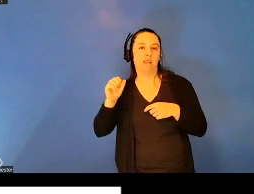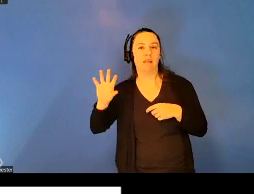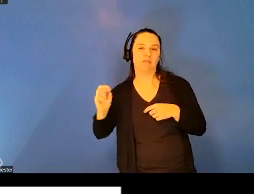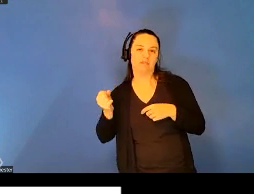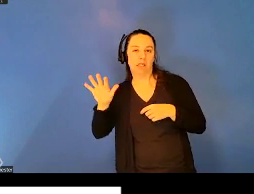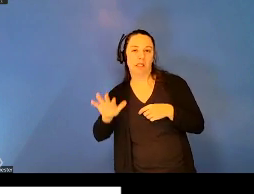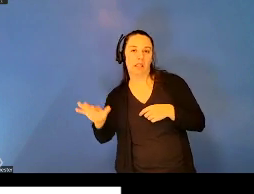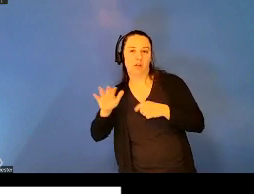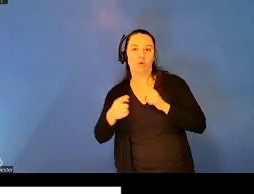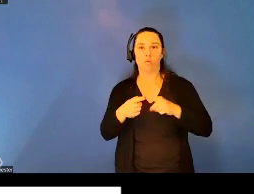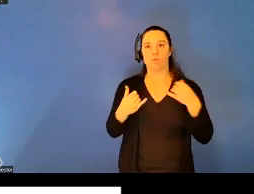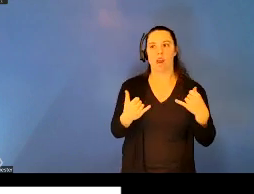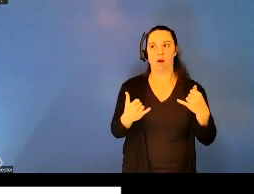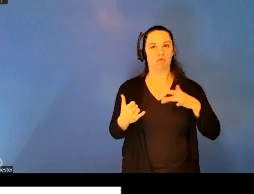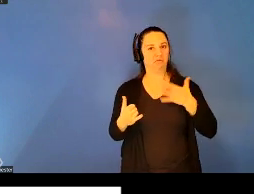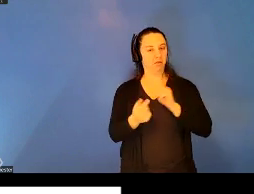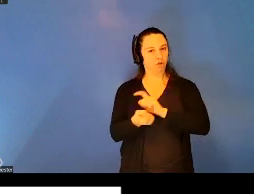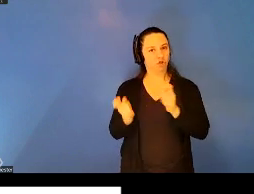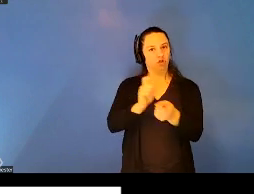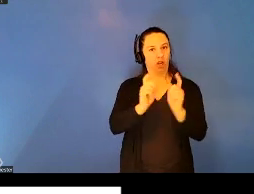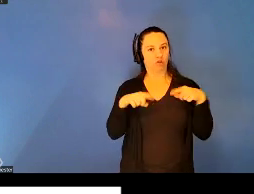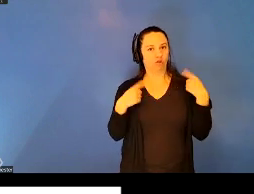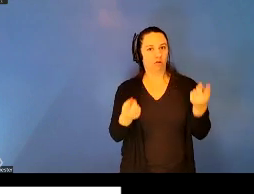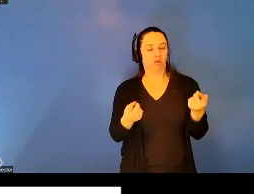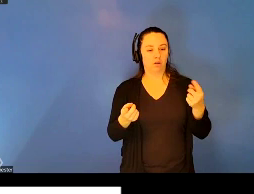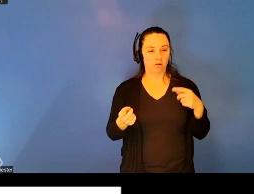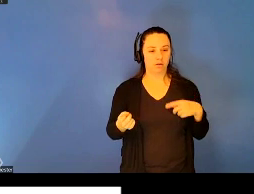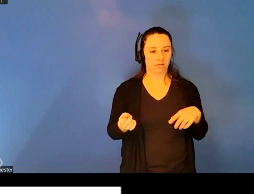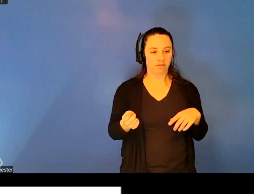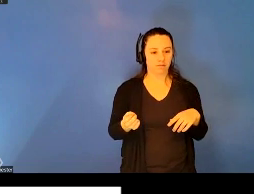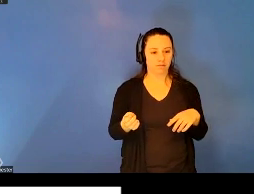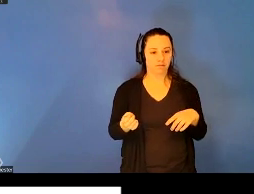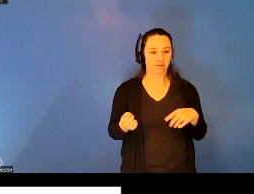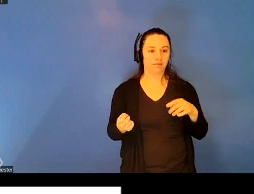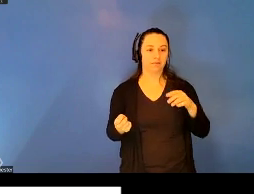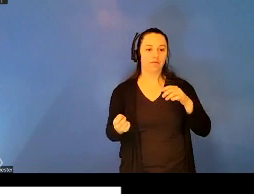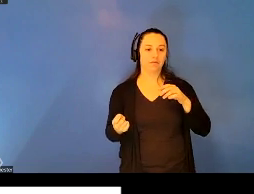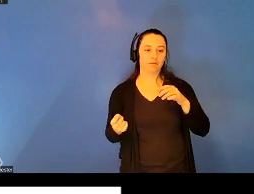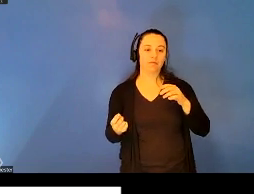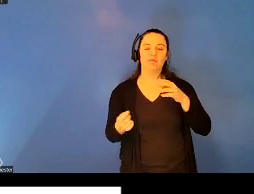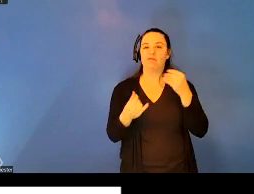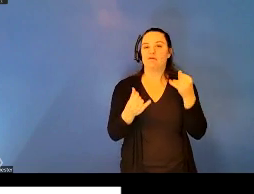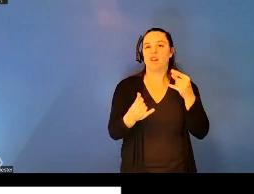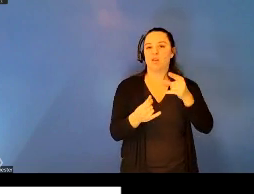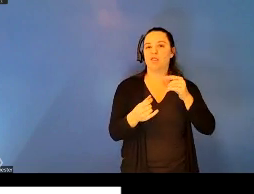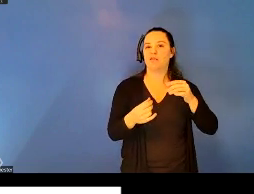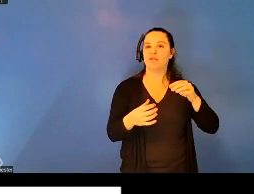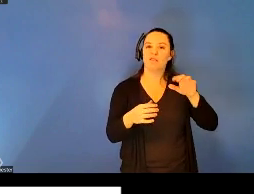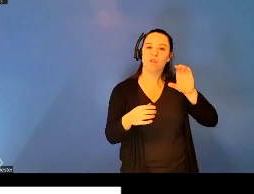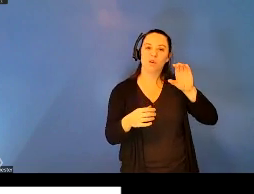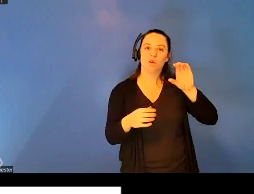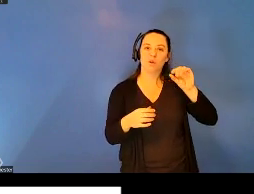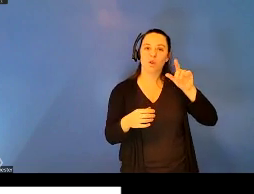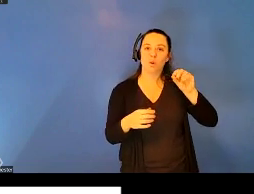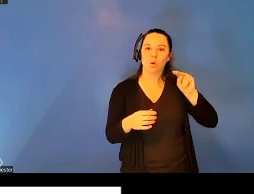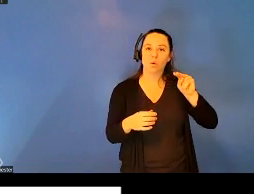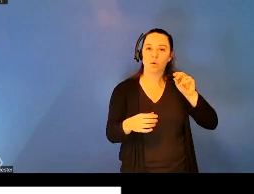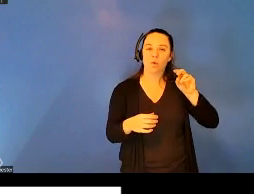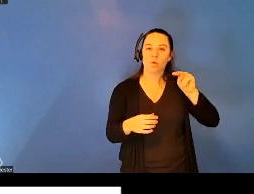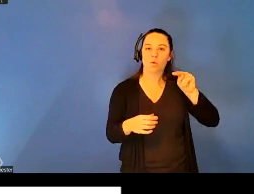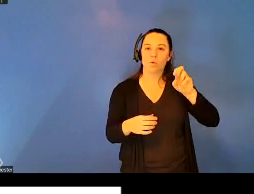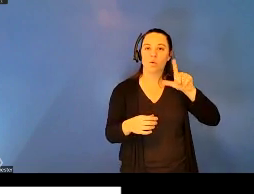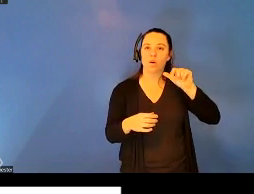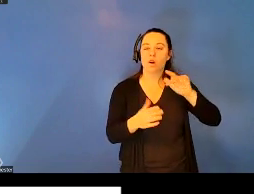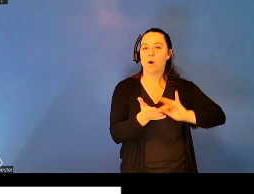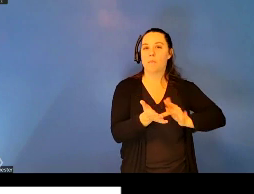to the present versus the what we might call eras of colonial medicine and international health prior. I would argue that as we look at